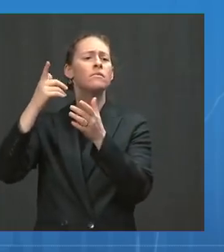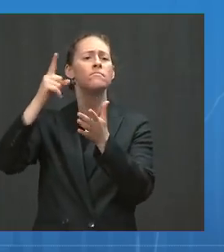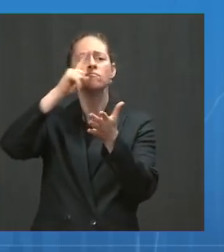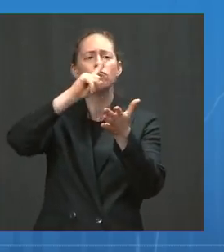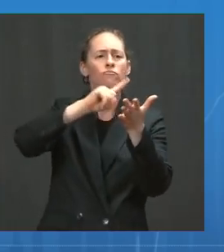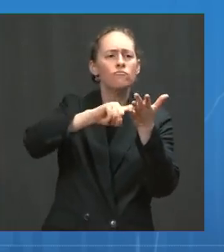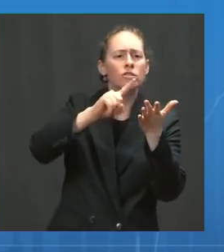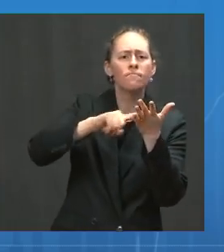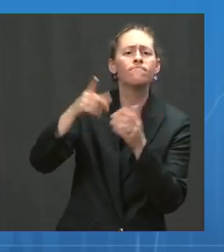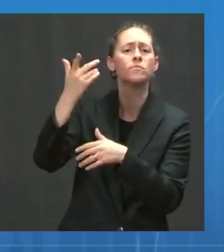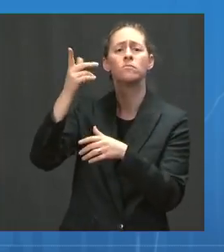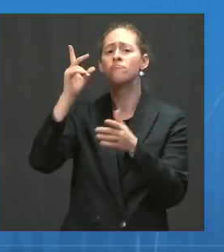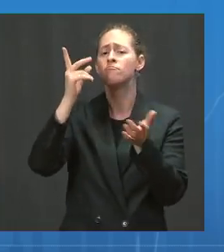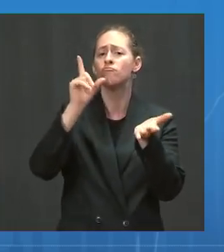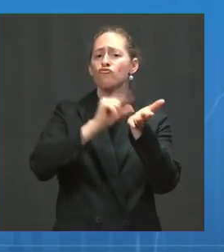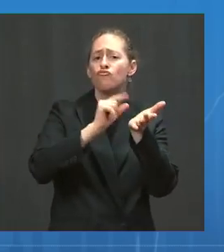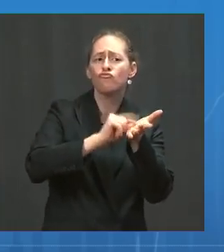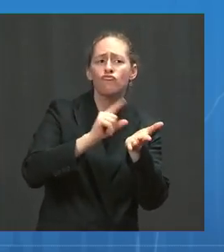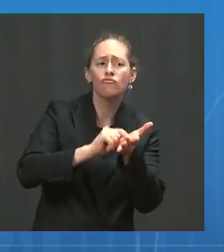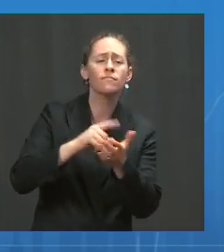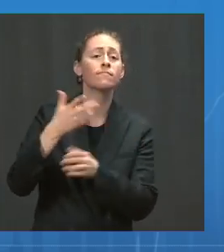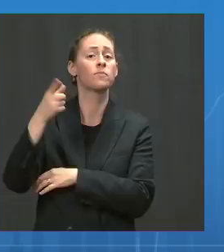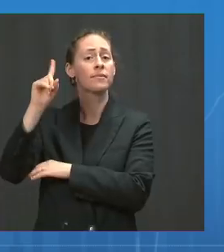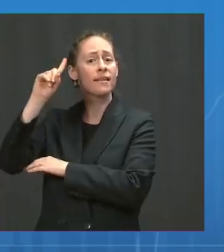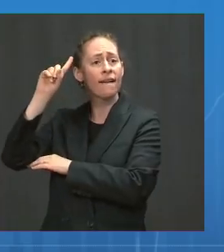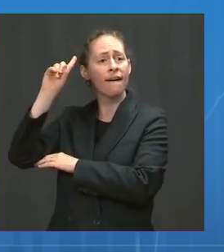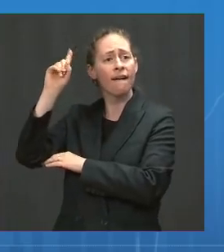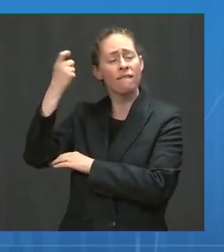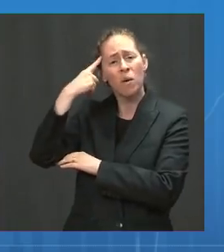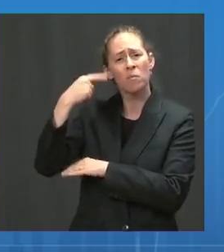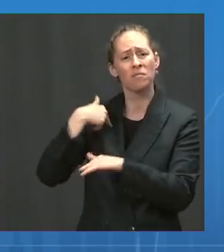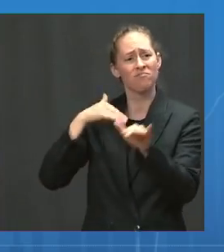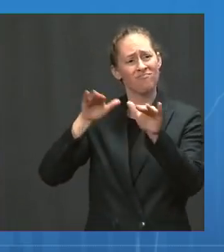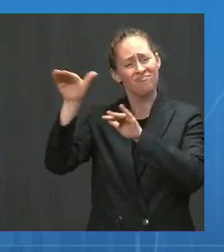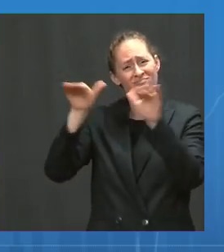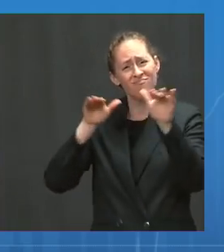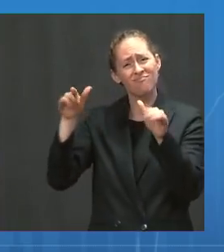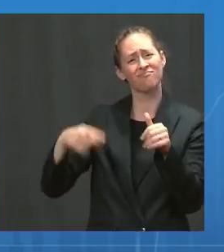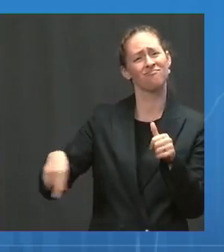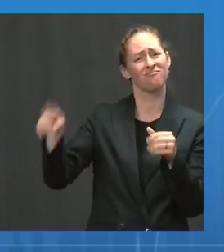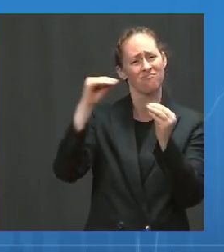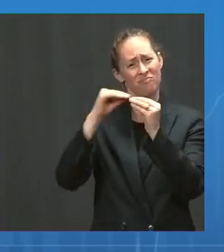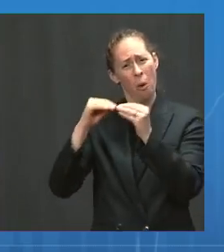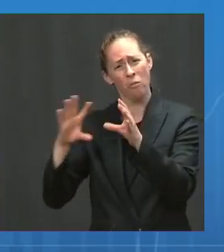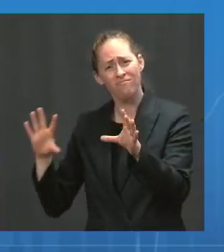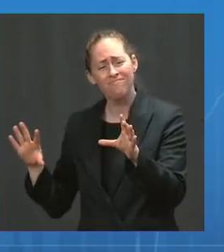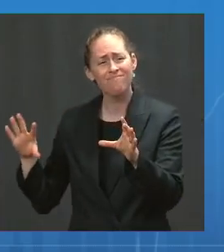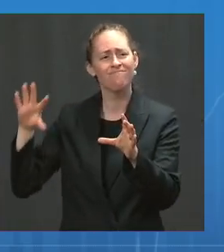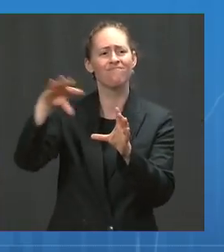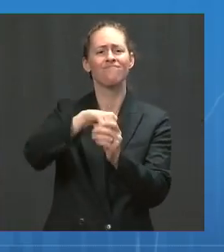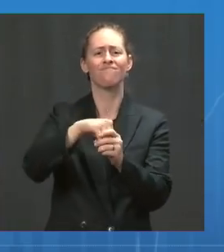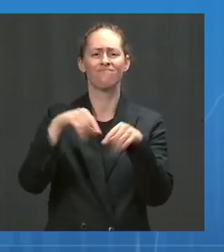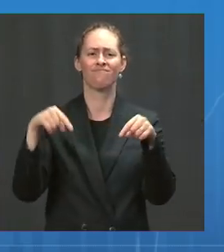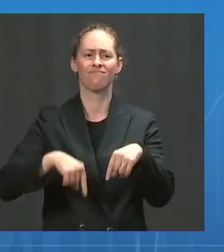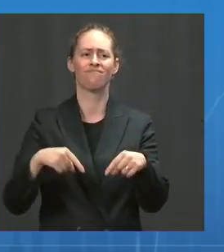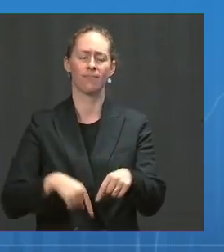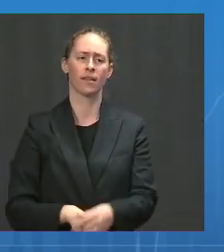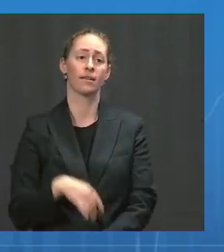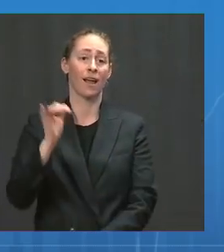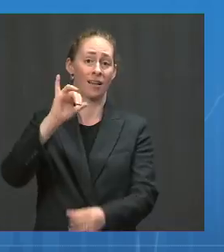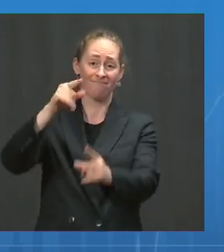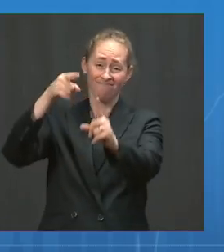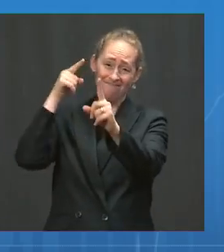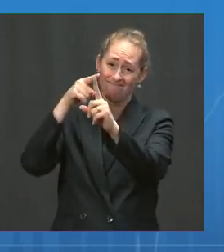government. But very importantly, technology companies must act as well. Technology companies have enabled